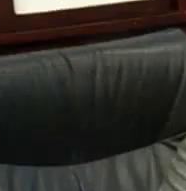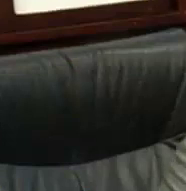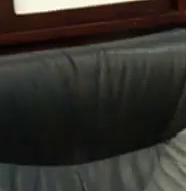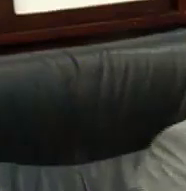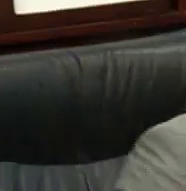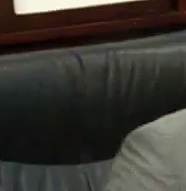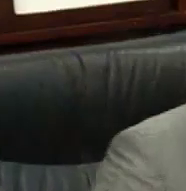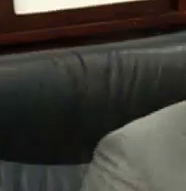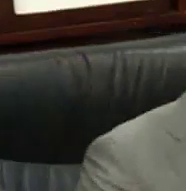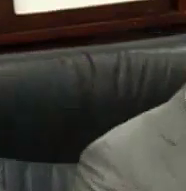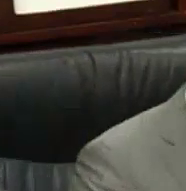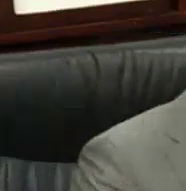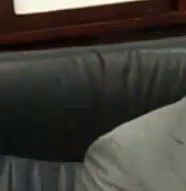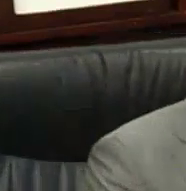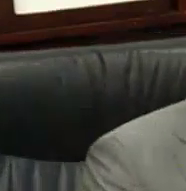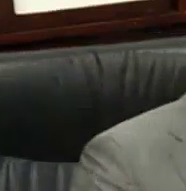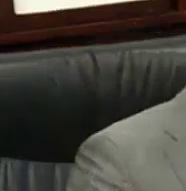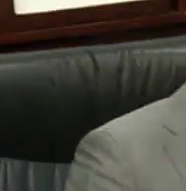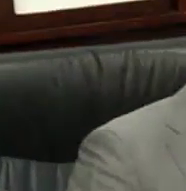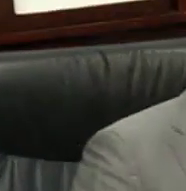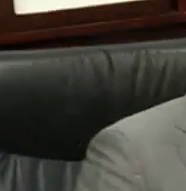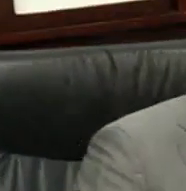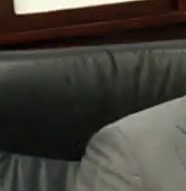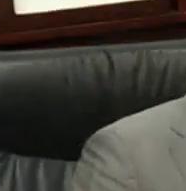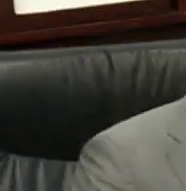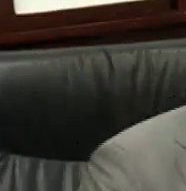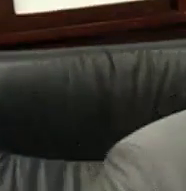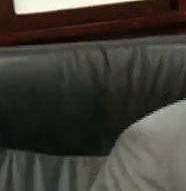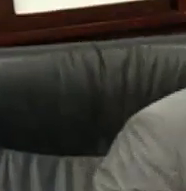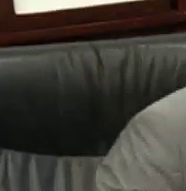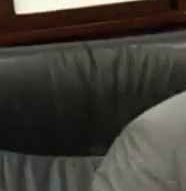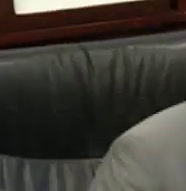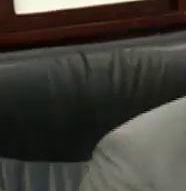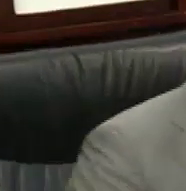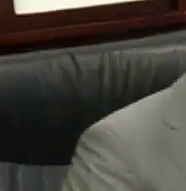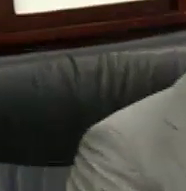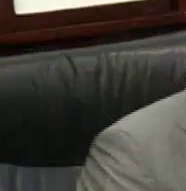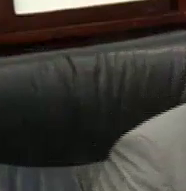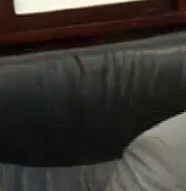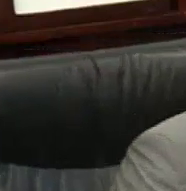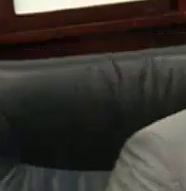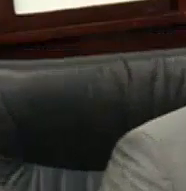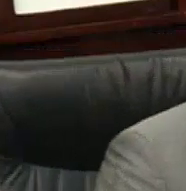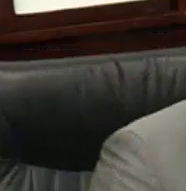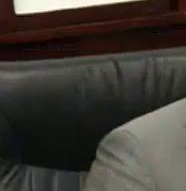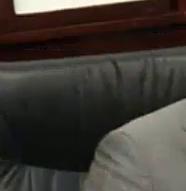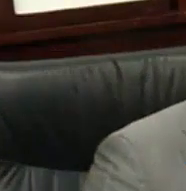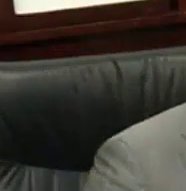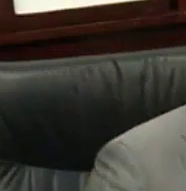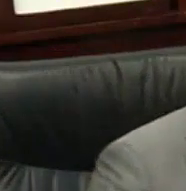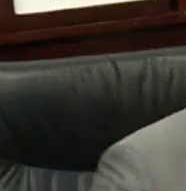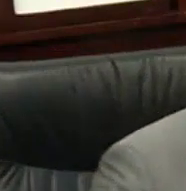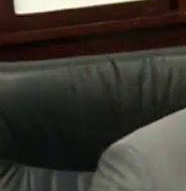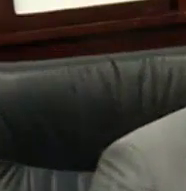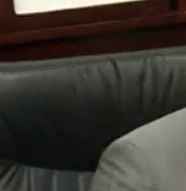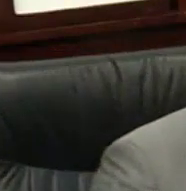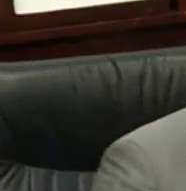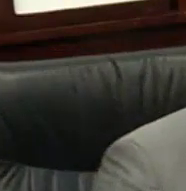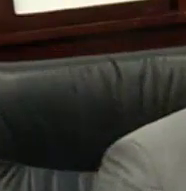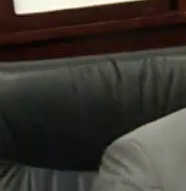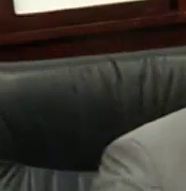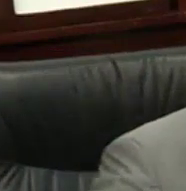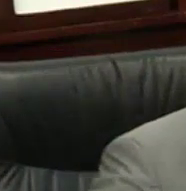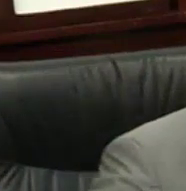2019. Six, the Social Sector Investment Program 2019. Seven,